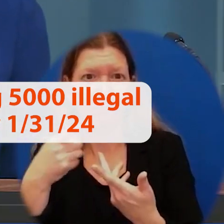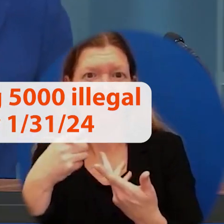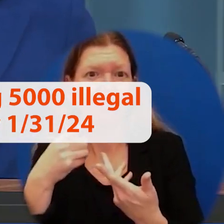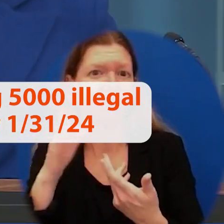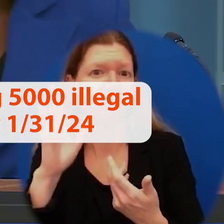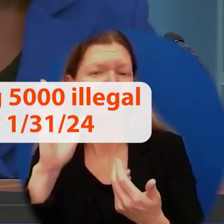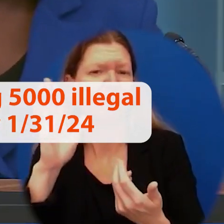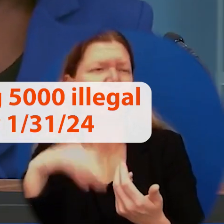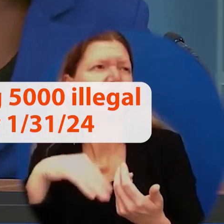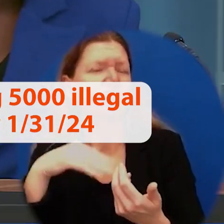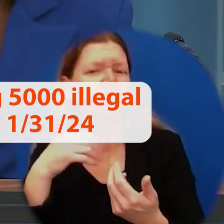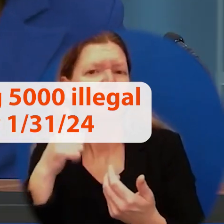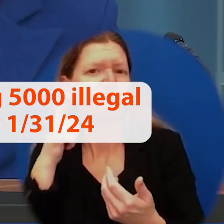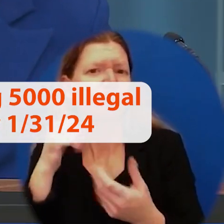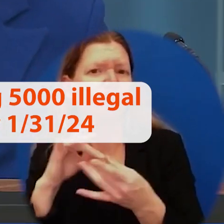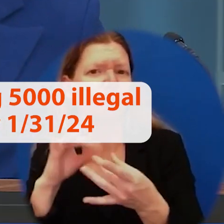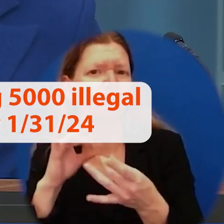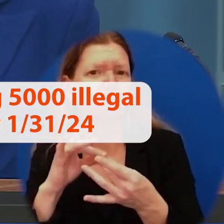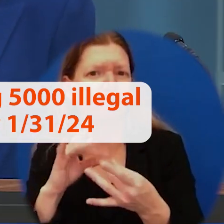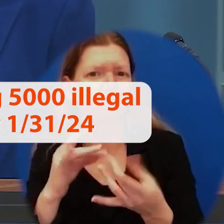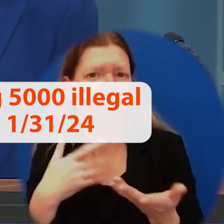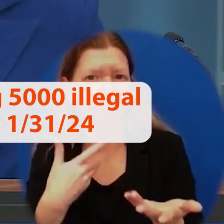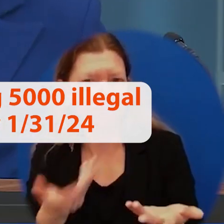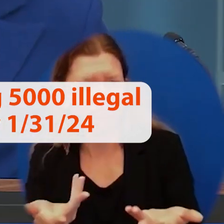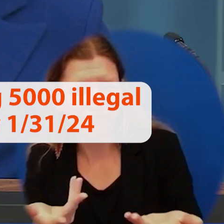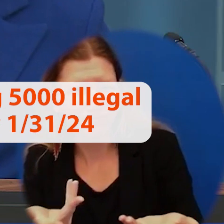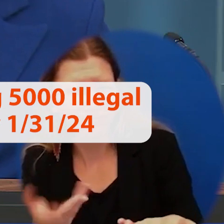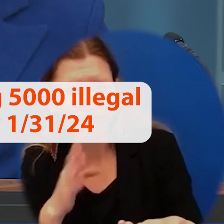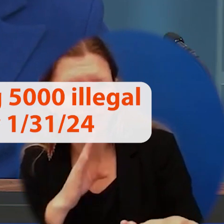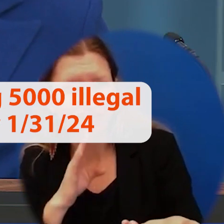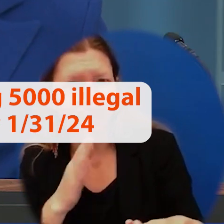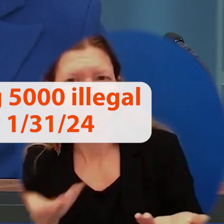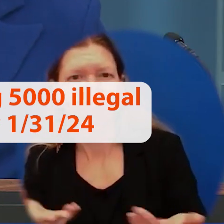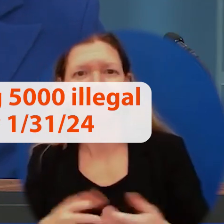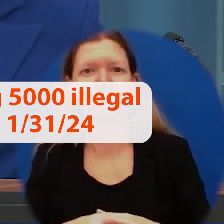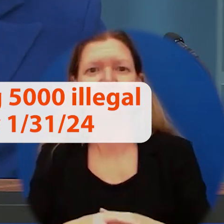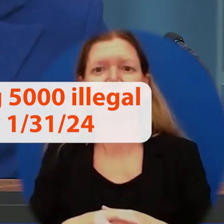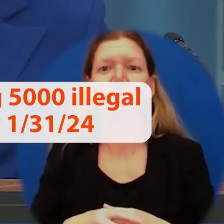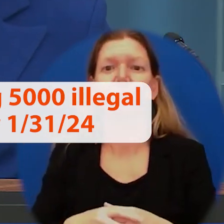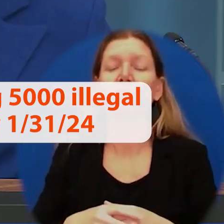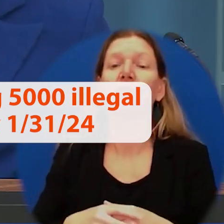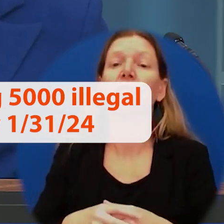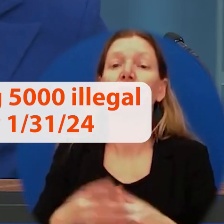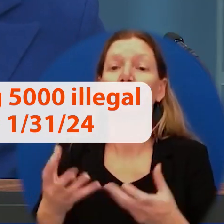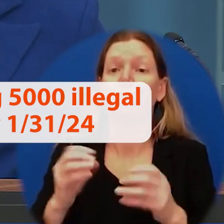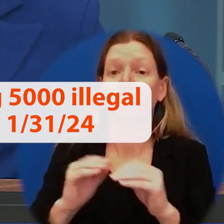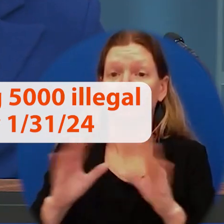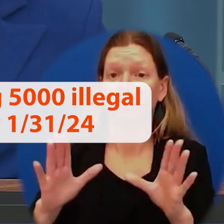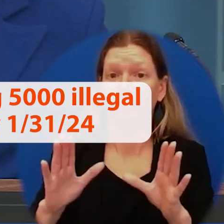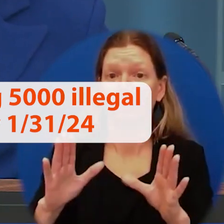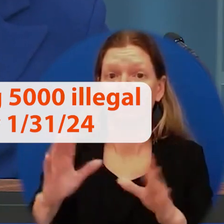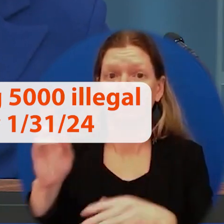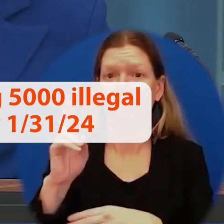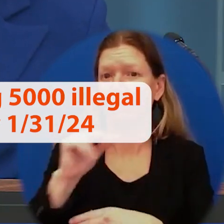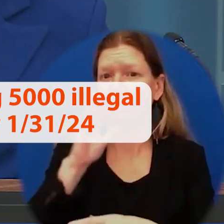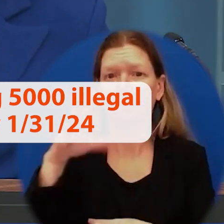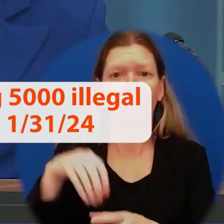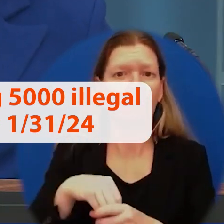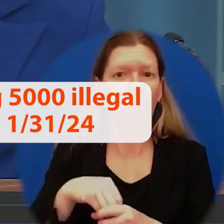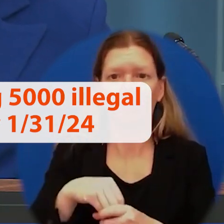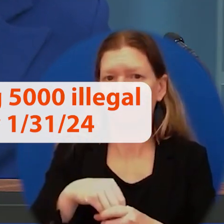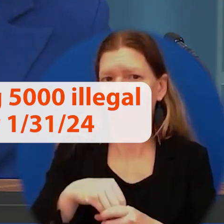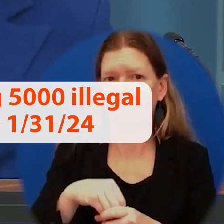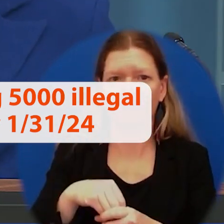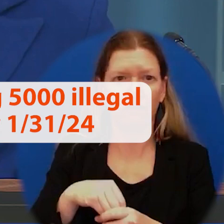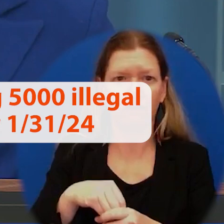House Republicans are actually getting in the way. They're not part of the discussion. They're not. They're not part of trying to figure out how to come to a